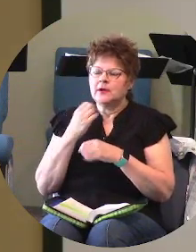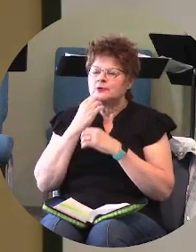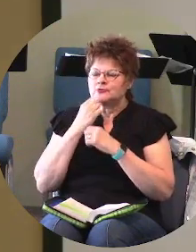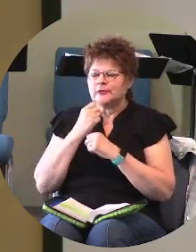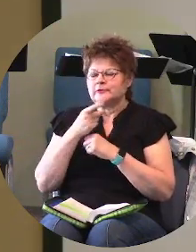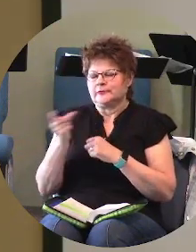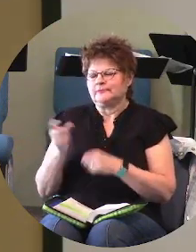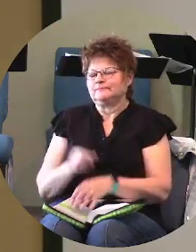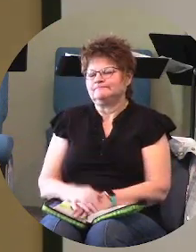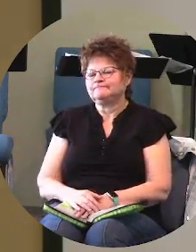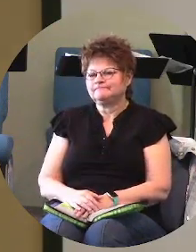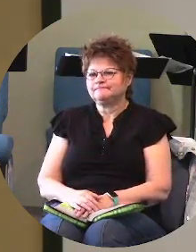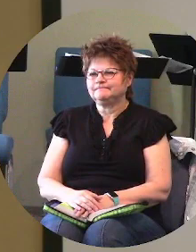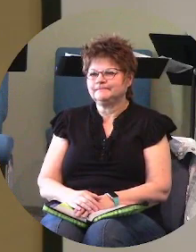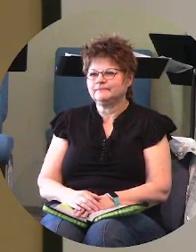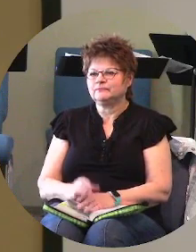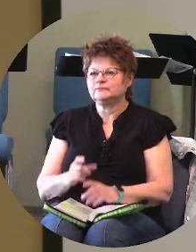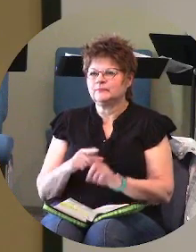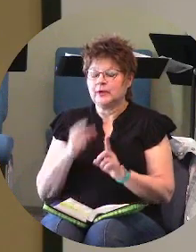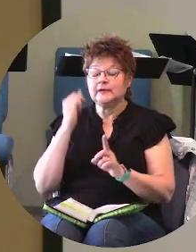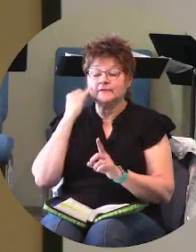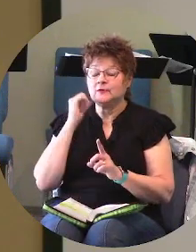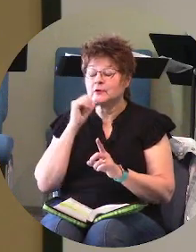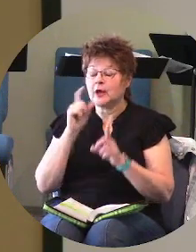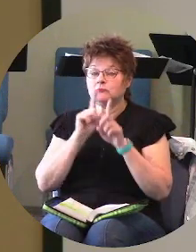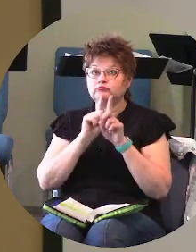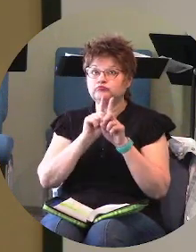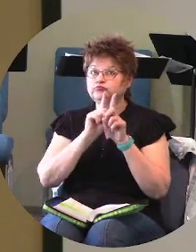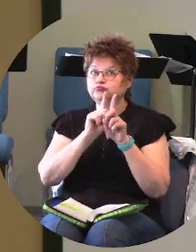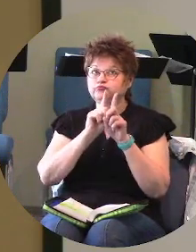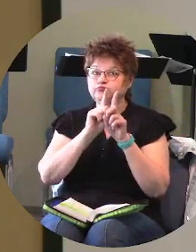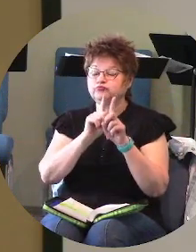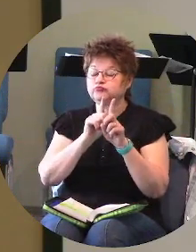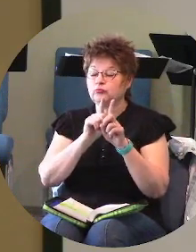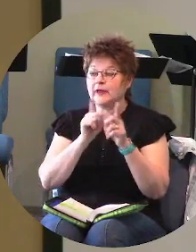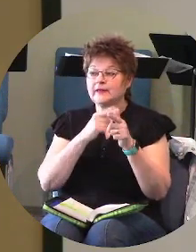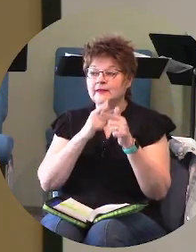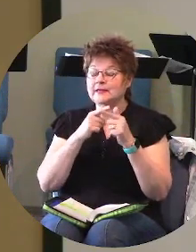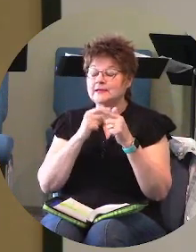but if you aren't walking with him then you don't have the benefits